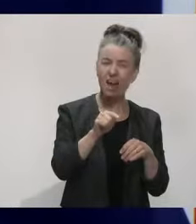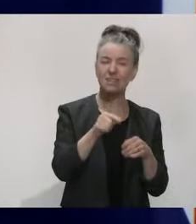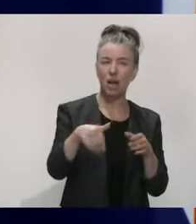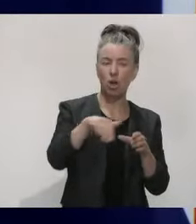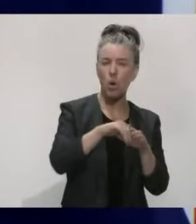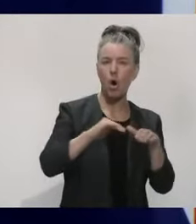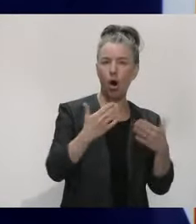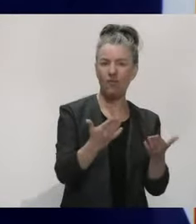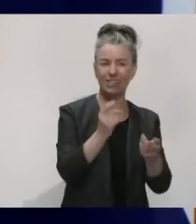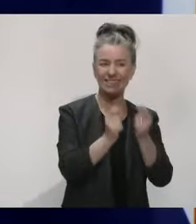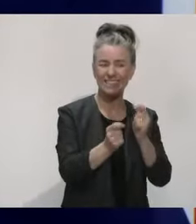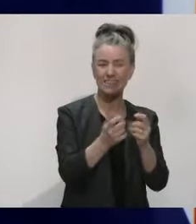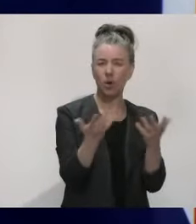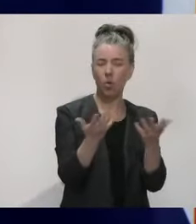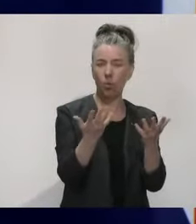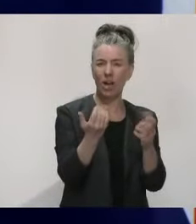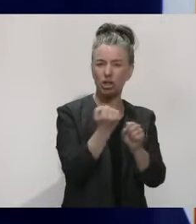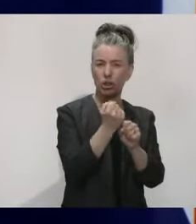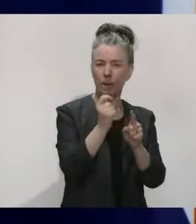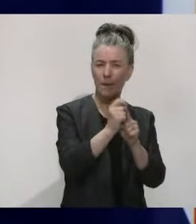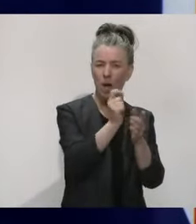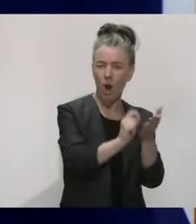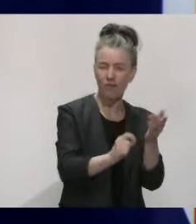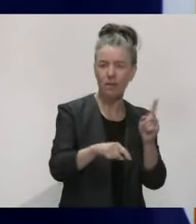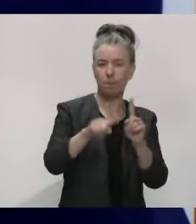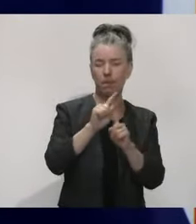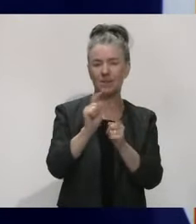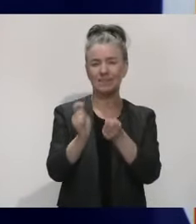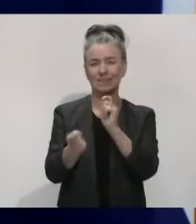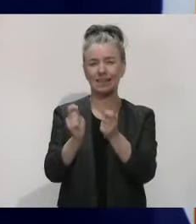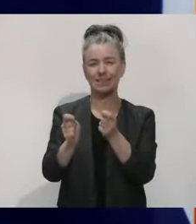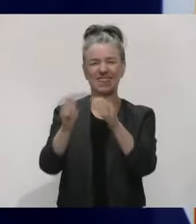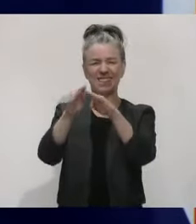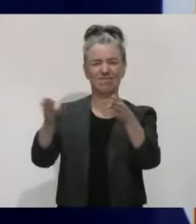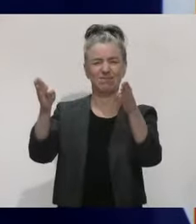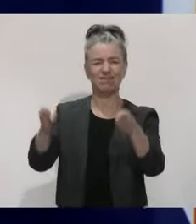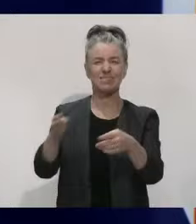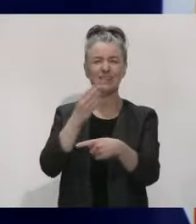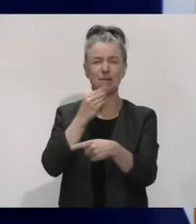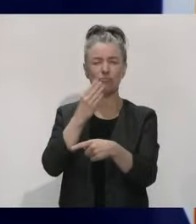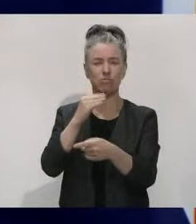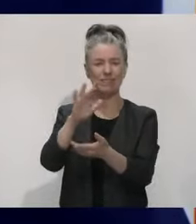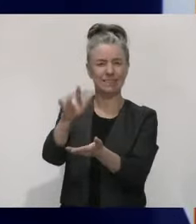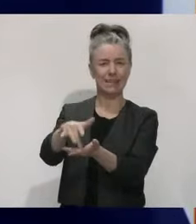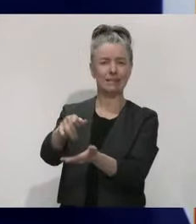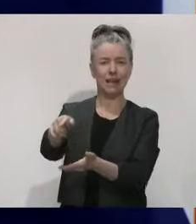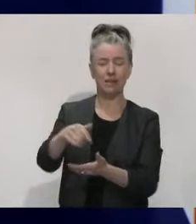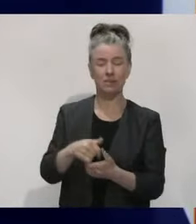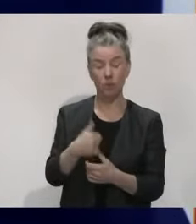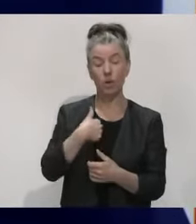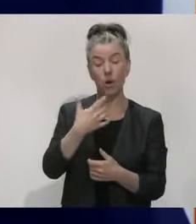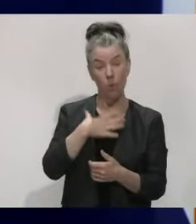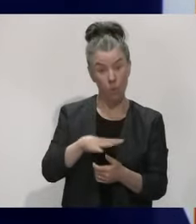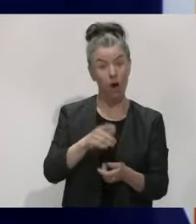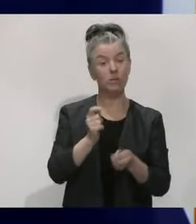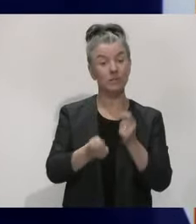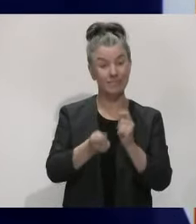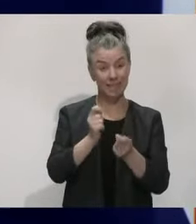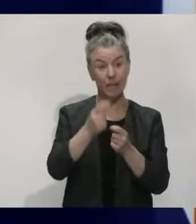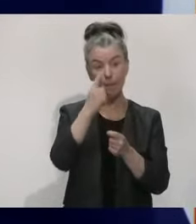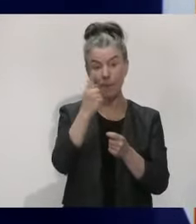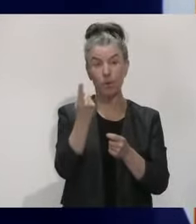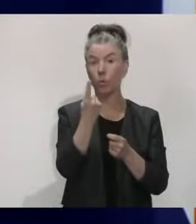also at CBACS. I should also say that we were wanting to test some asymptomatic people,